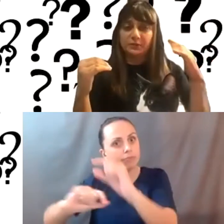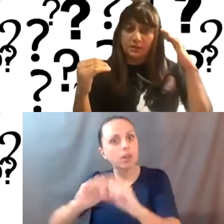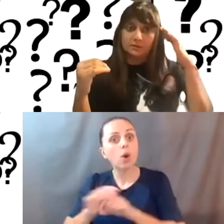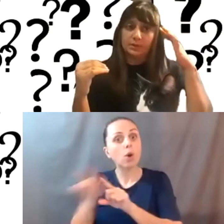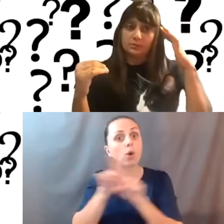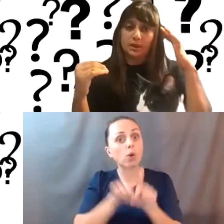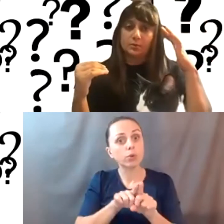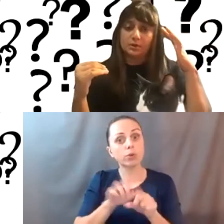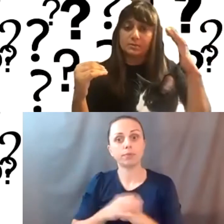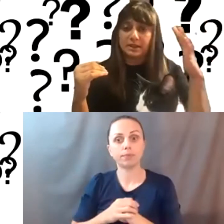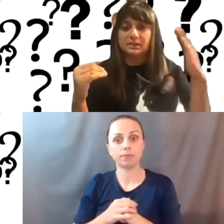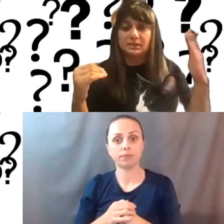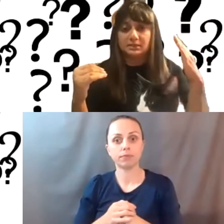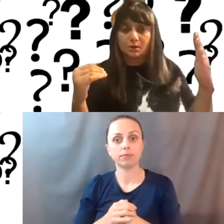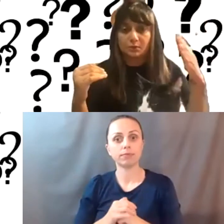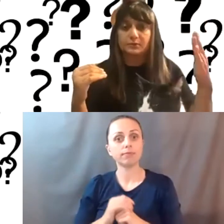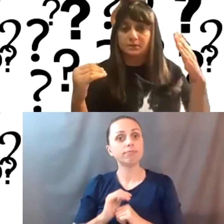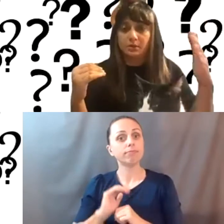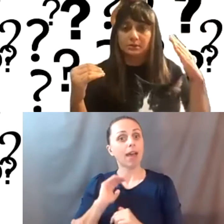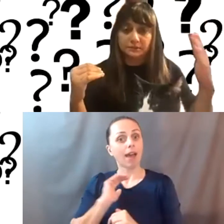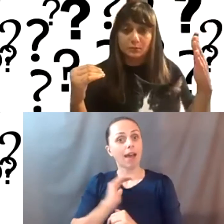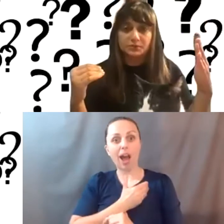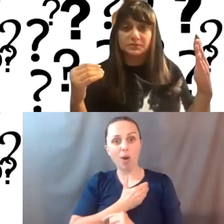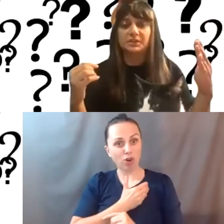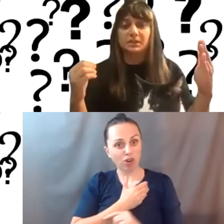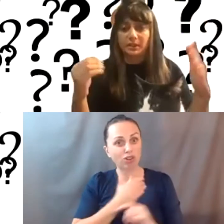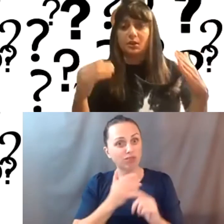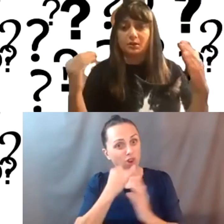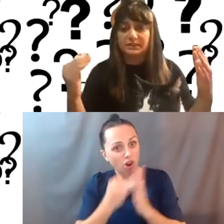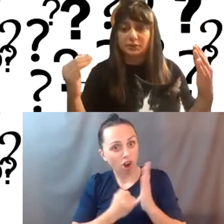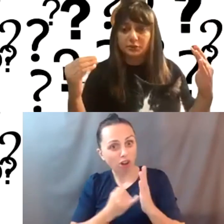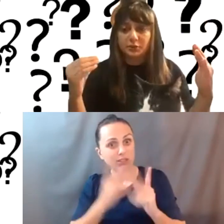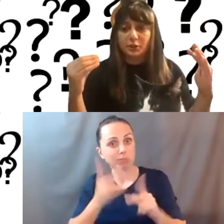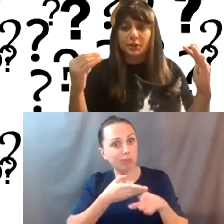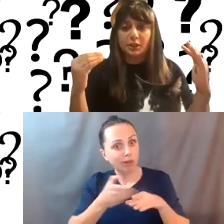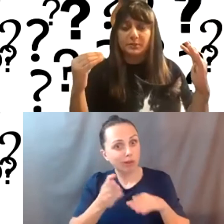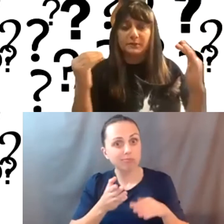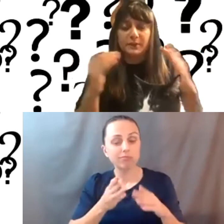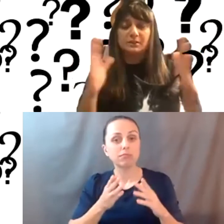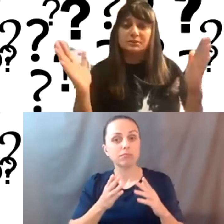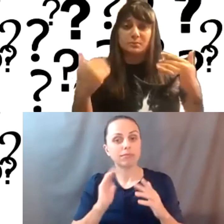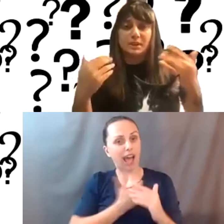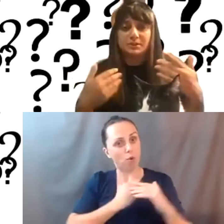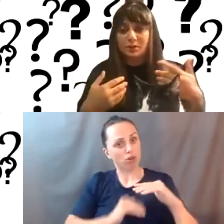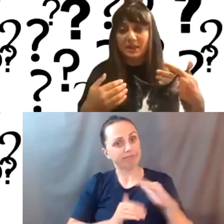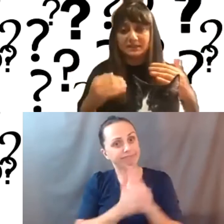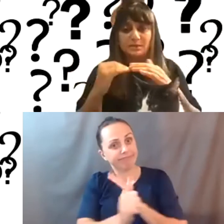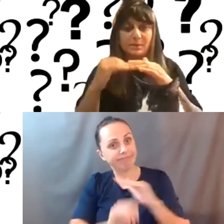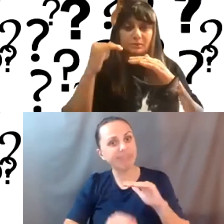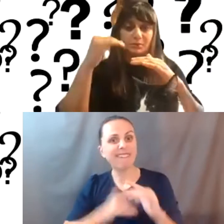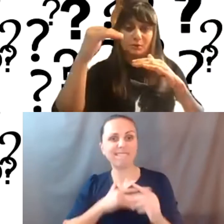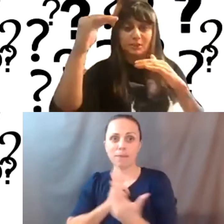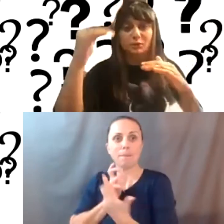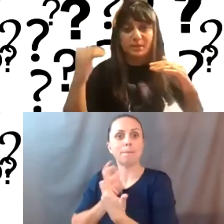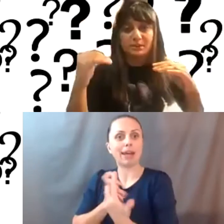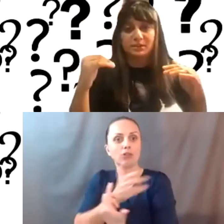when we think about our capacity as nonprofit and arts folks, like our sector, um, I think it also matches our capacity